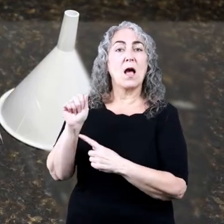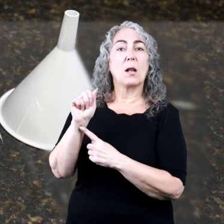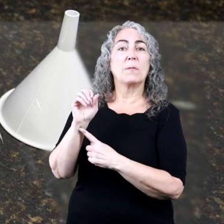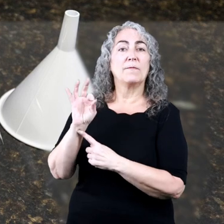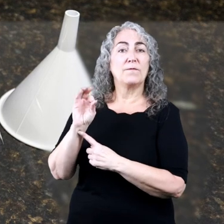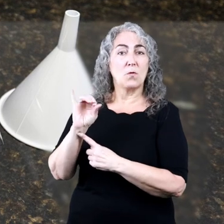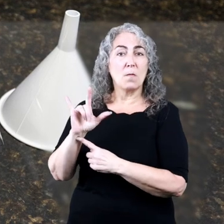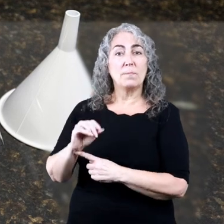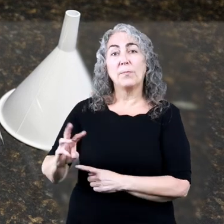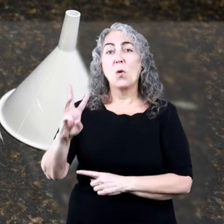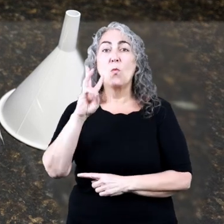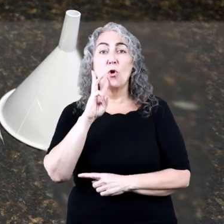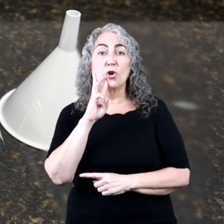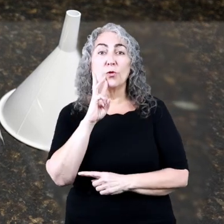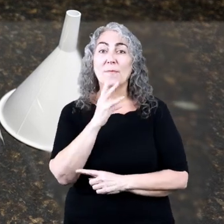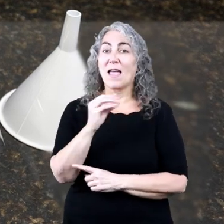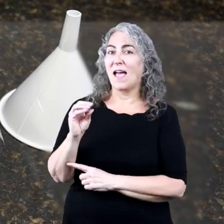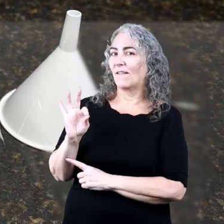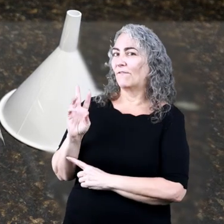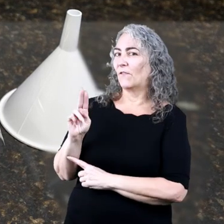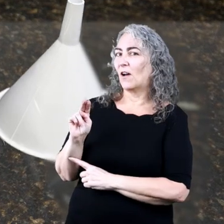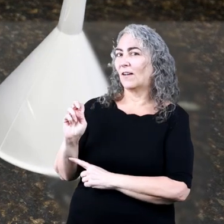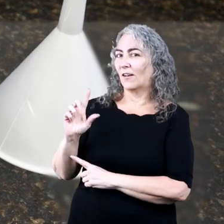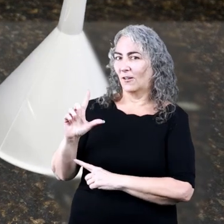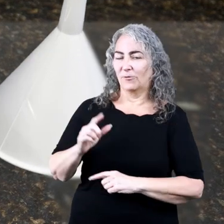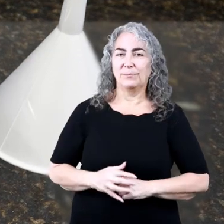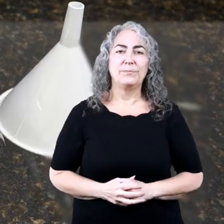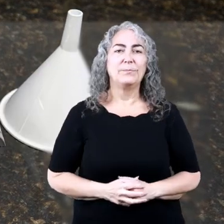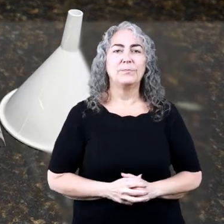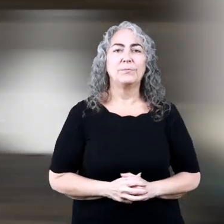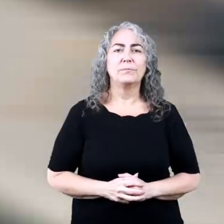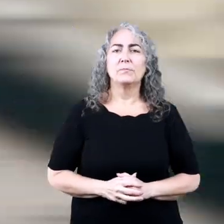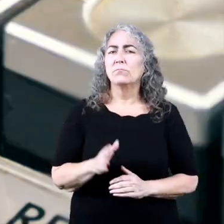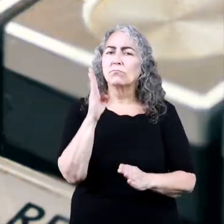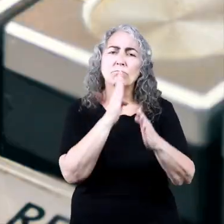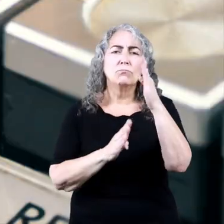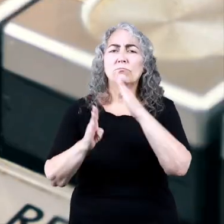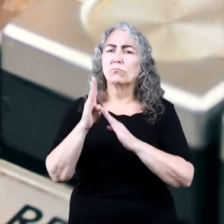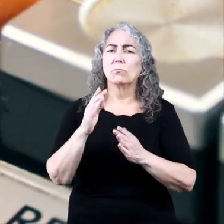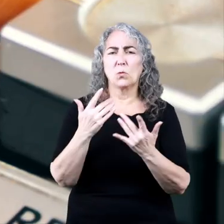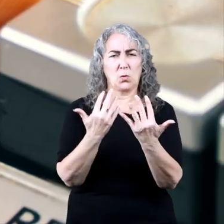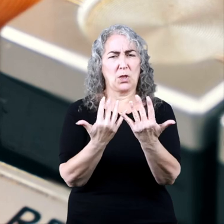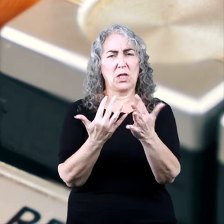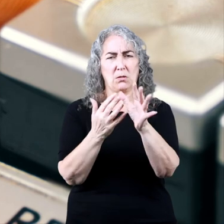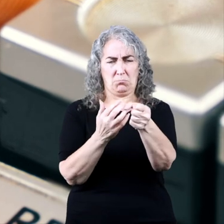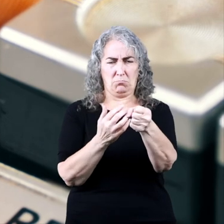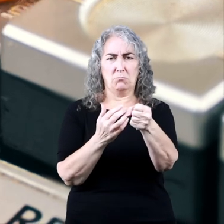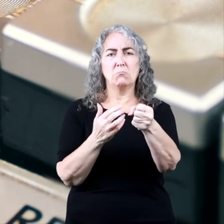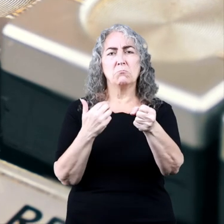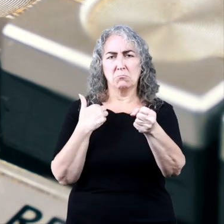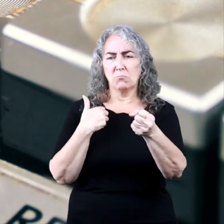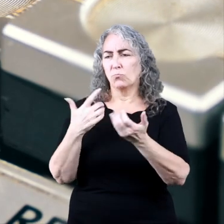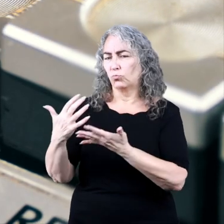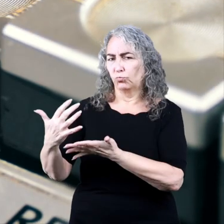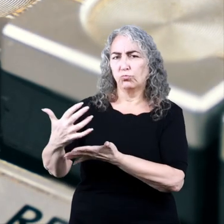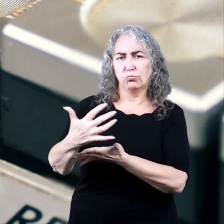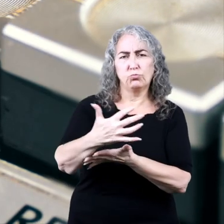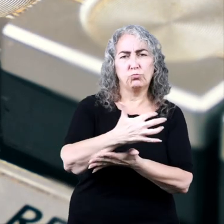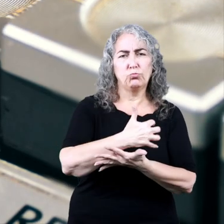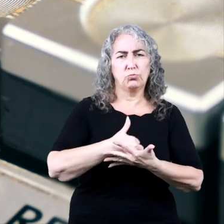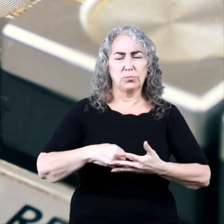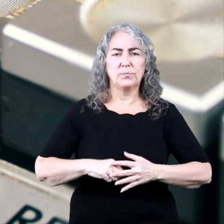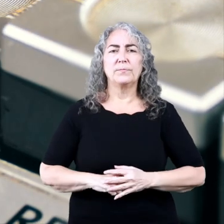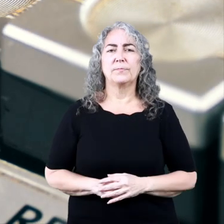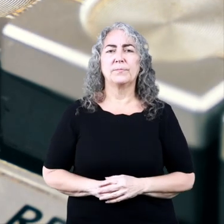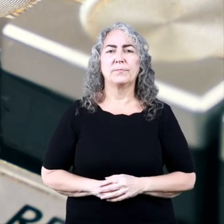aluminum foil, water, and a funnel. Don't worry. We will wait until you are ready.